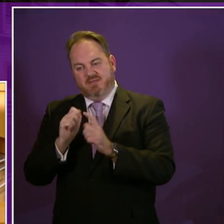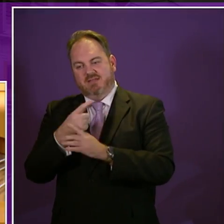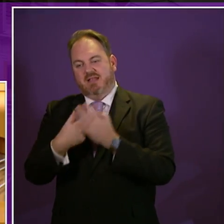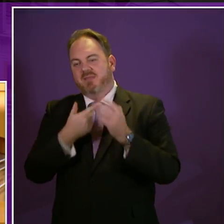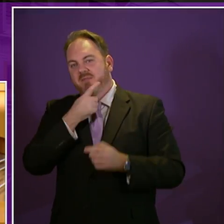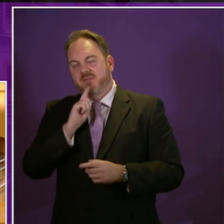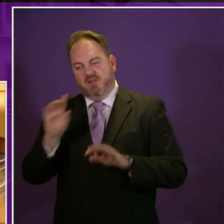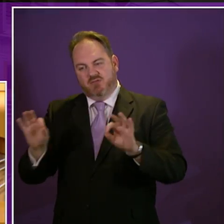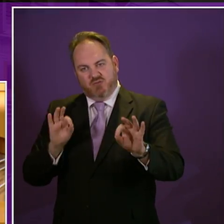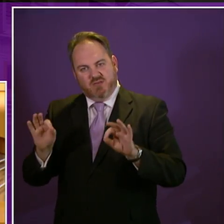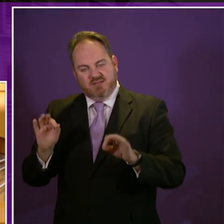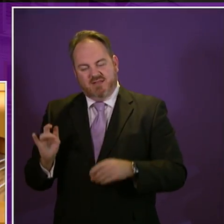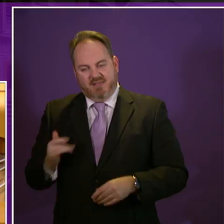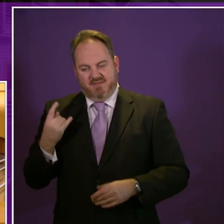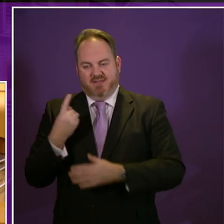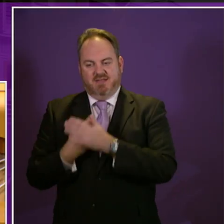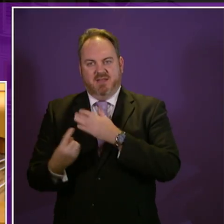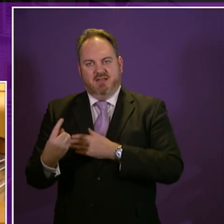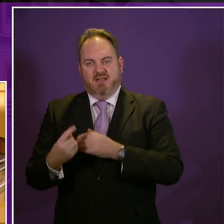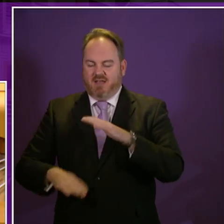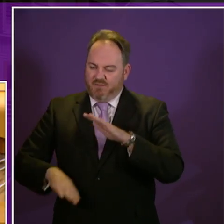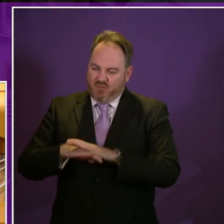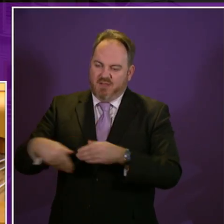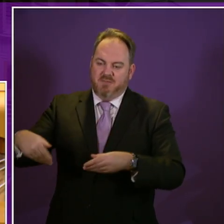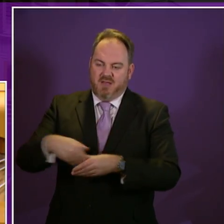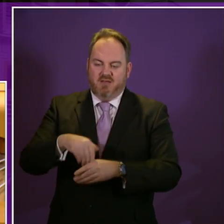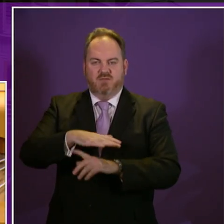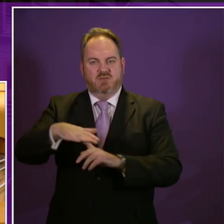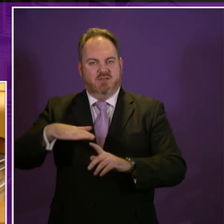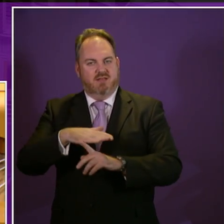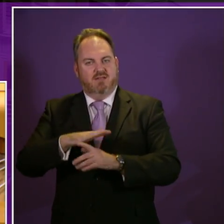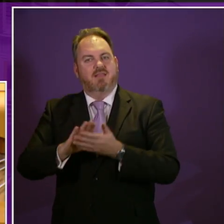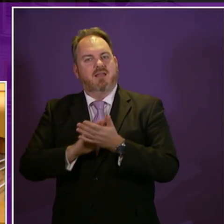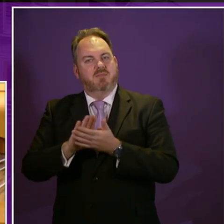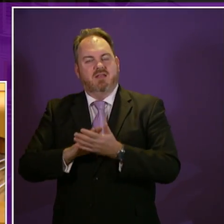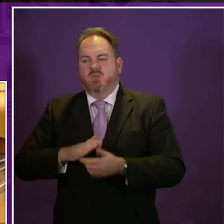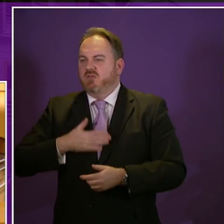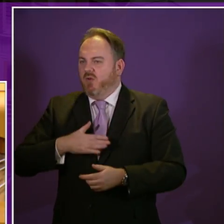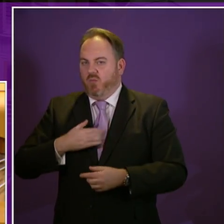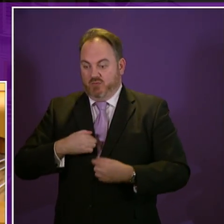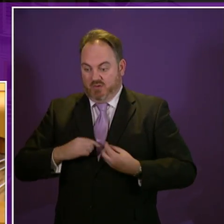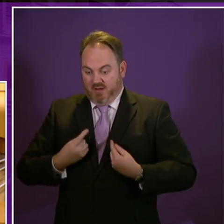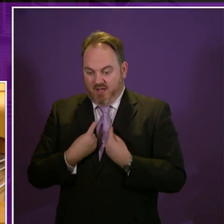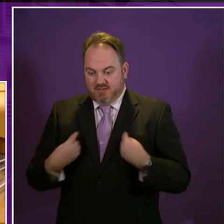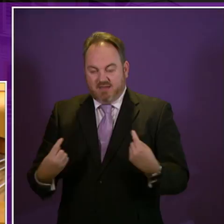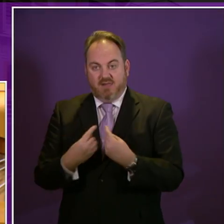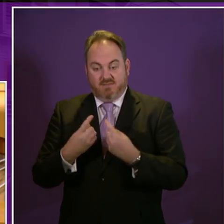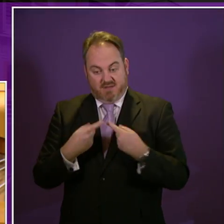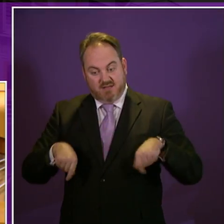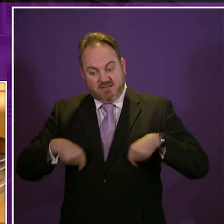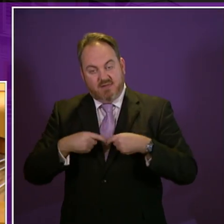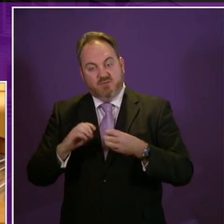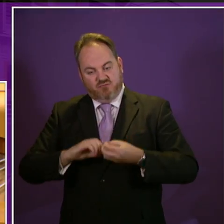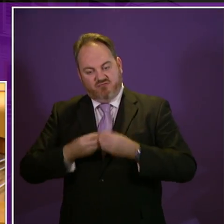live independently and participate fully in society and that we do not put up the barriers that causes them